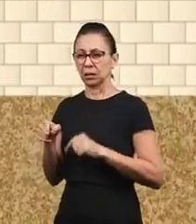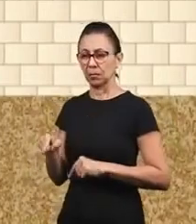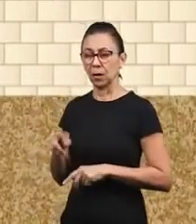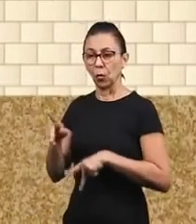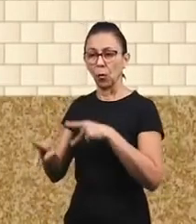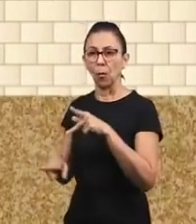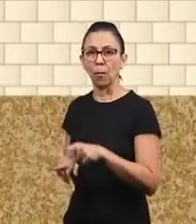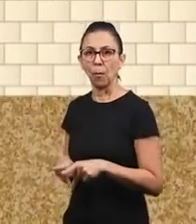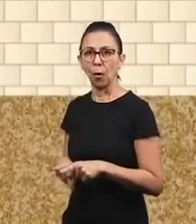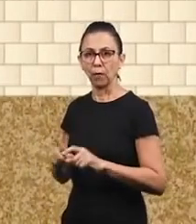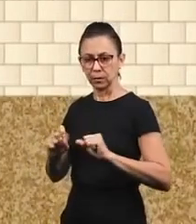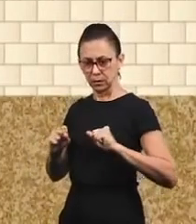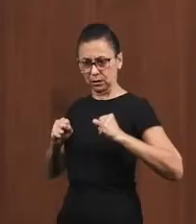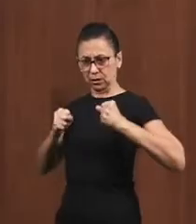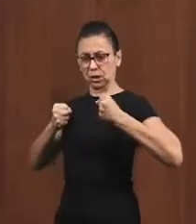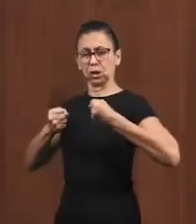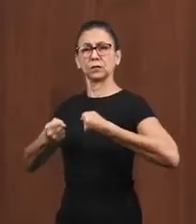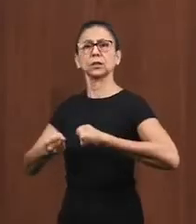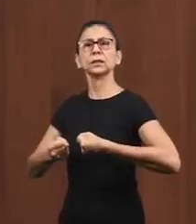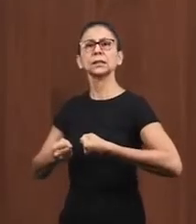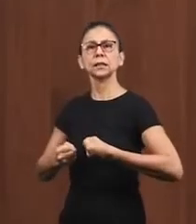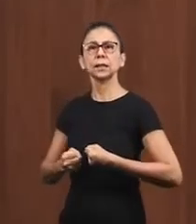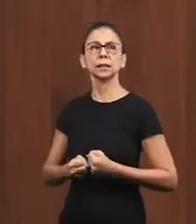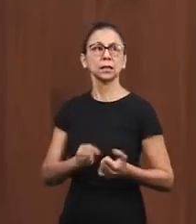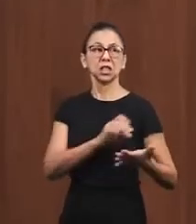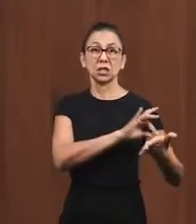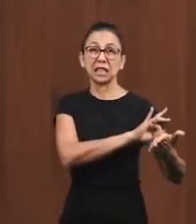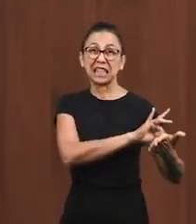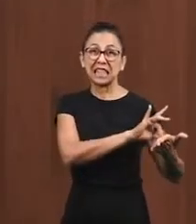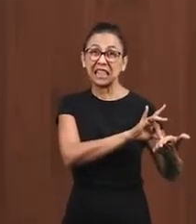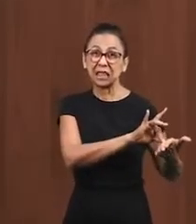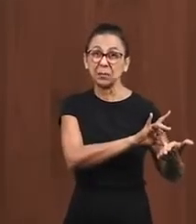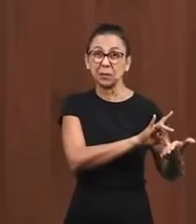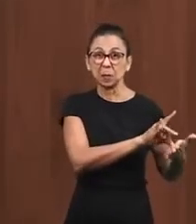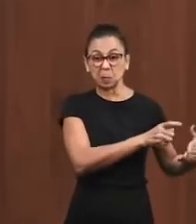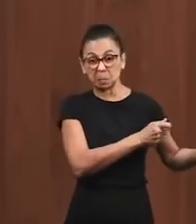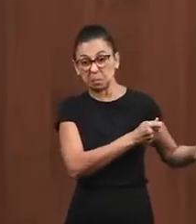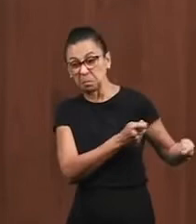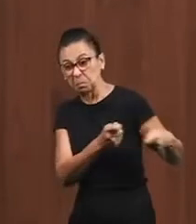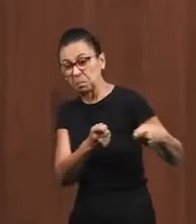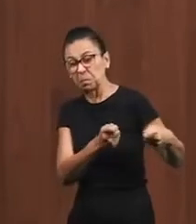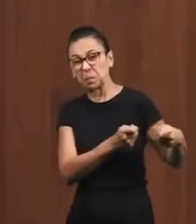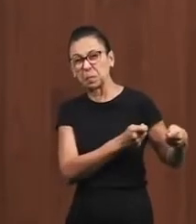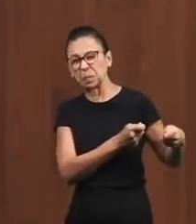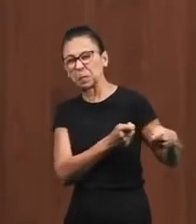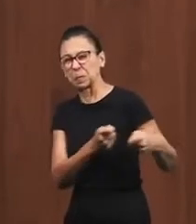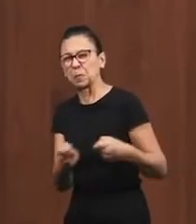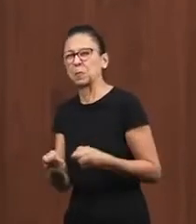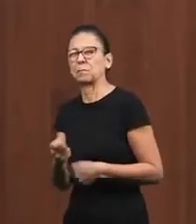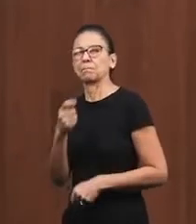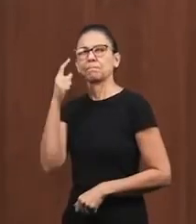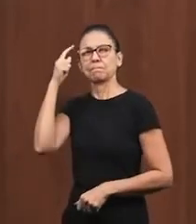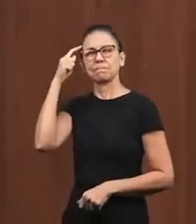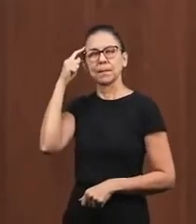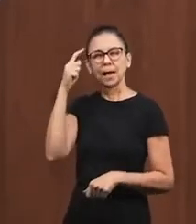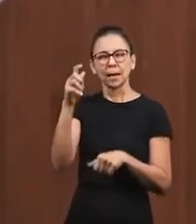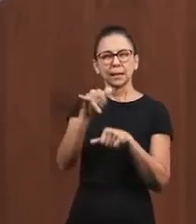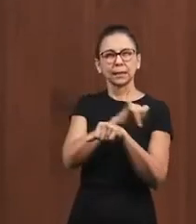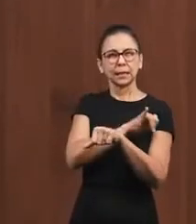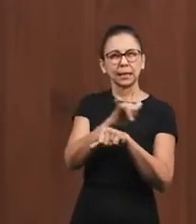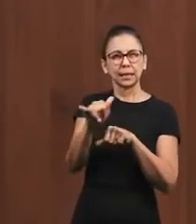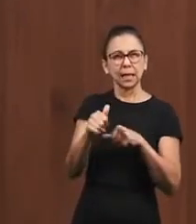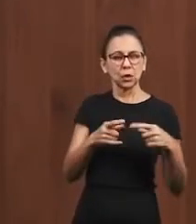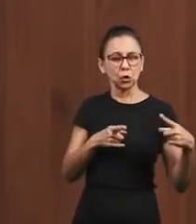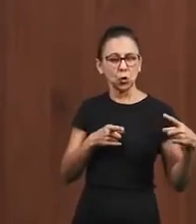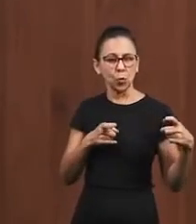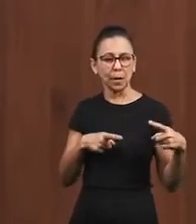persecute Nehemiah they started a war against Nehemiah and the people of the Lord Sambalat